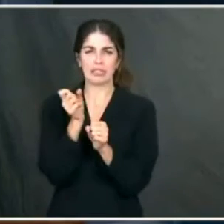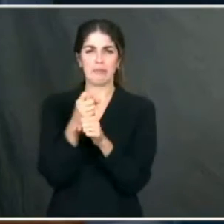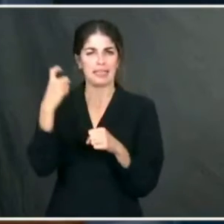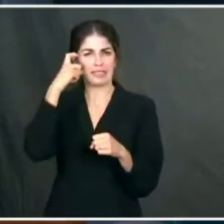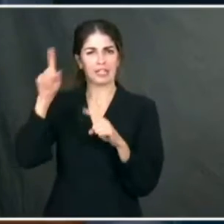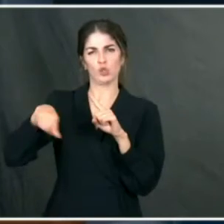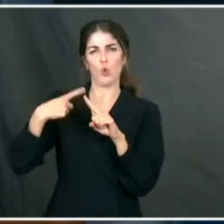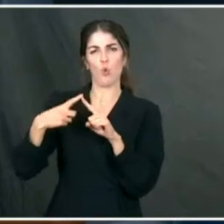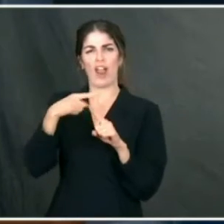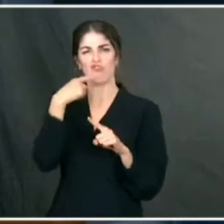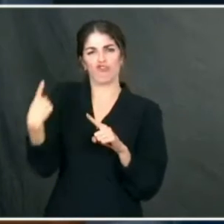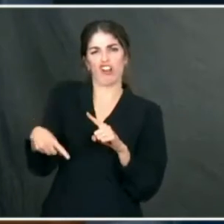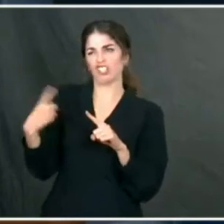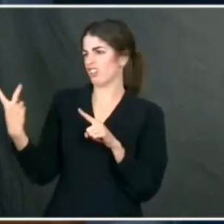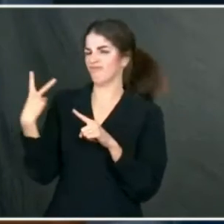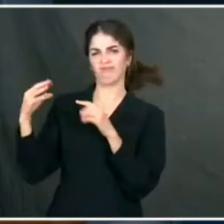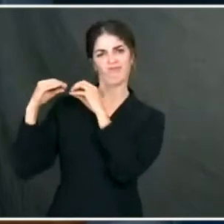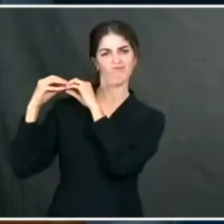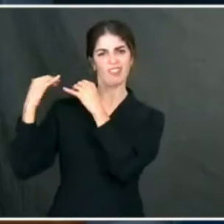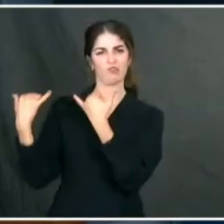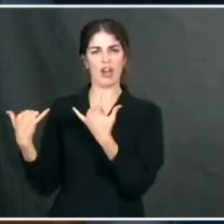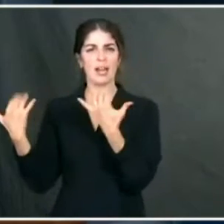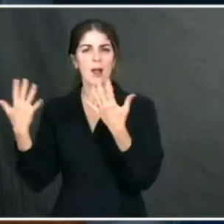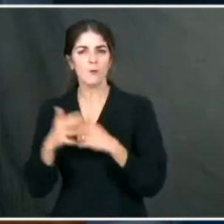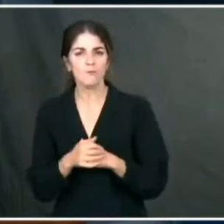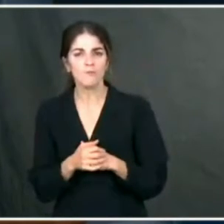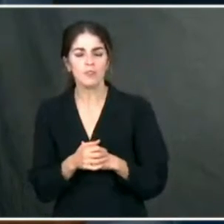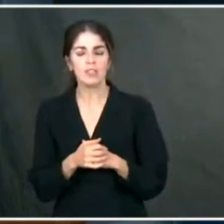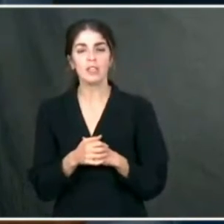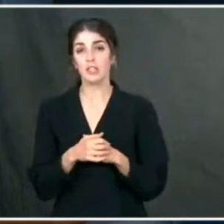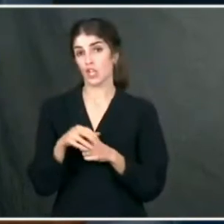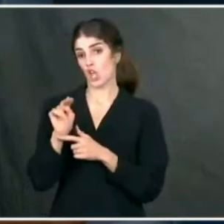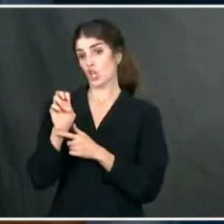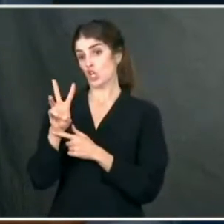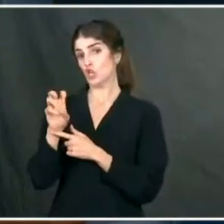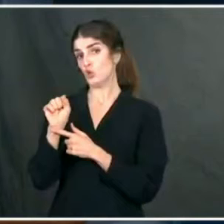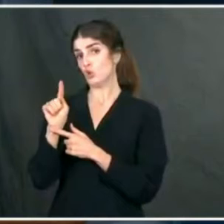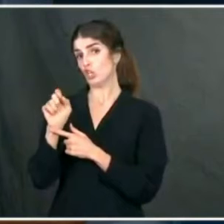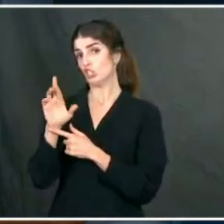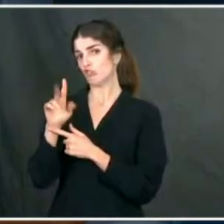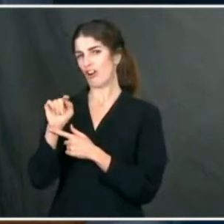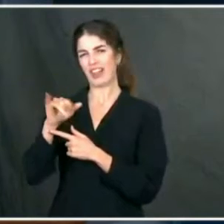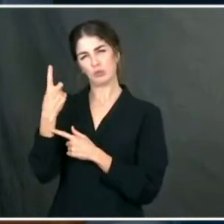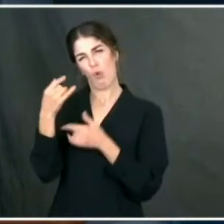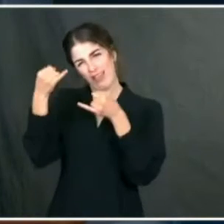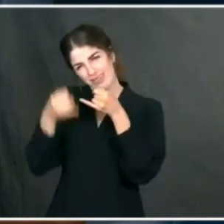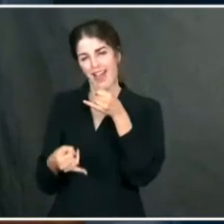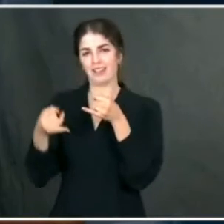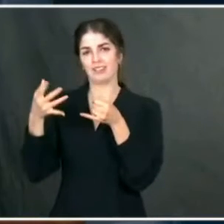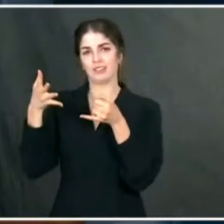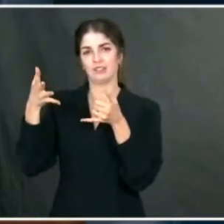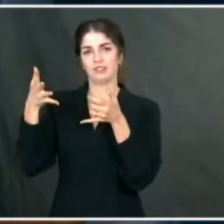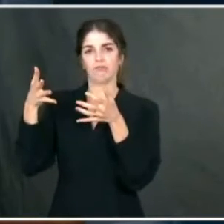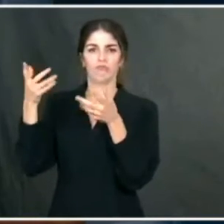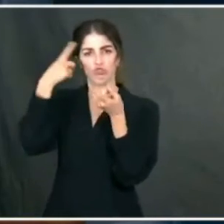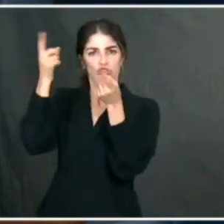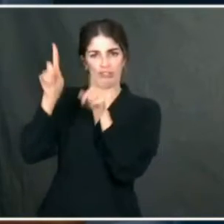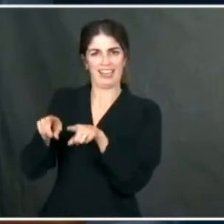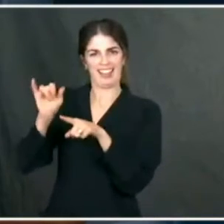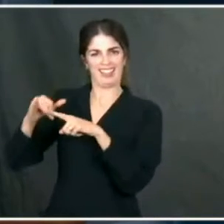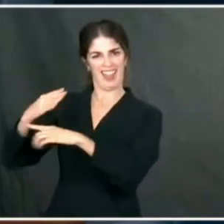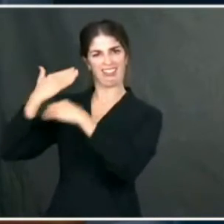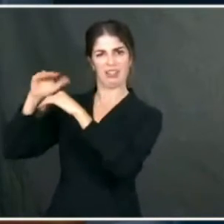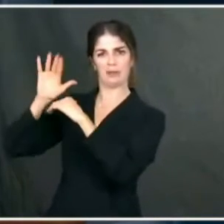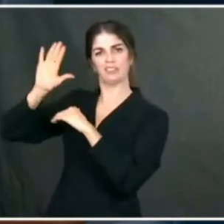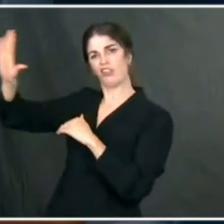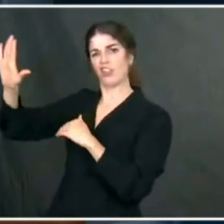Russia is adversarial, as it is at this time. New Start is the only remaining treaty constraining Russian nuclear forces and